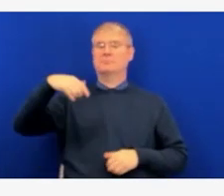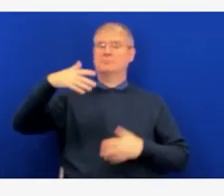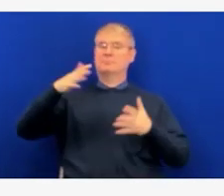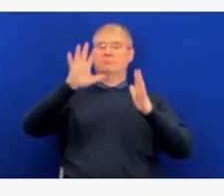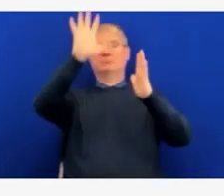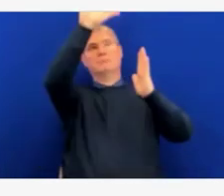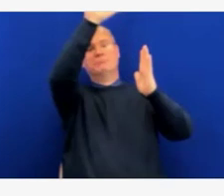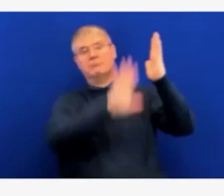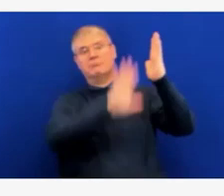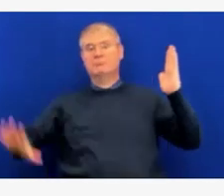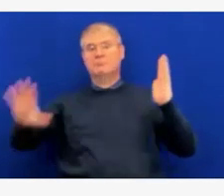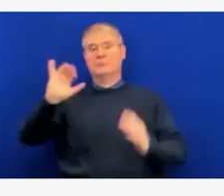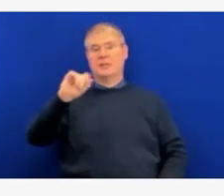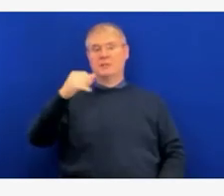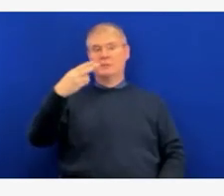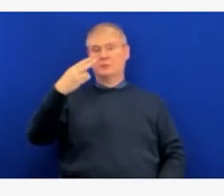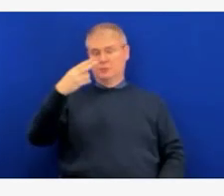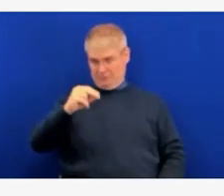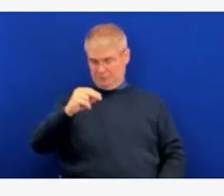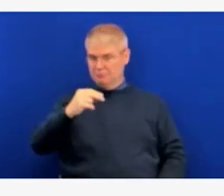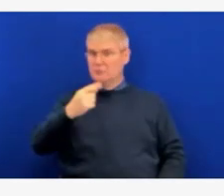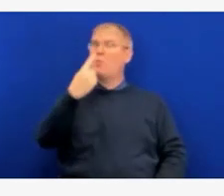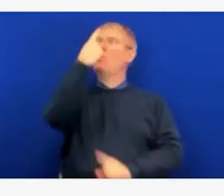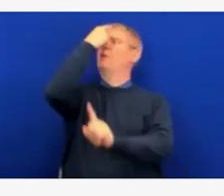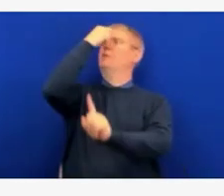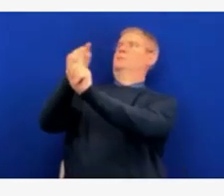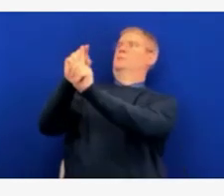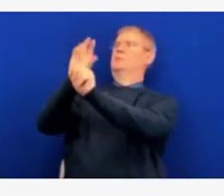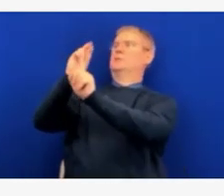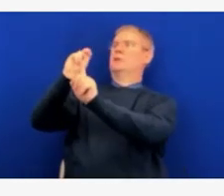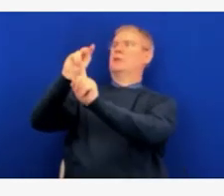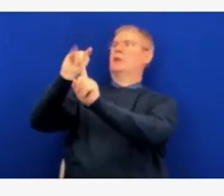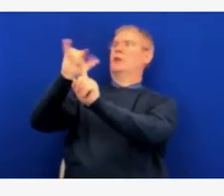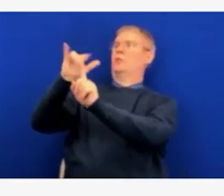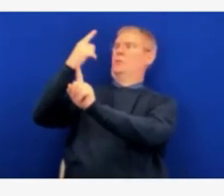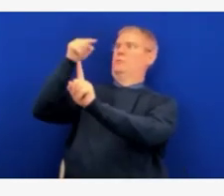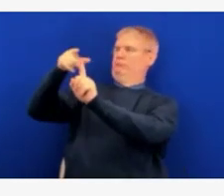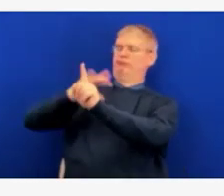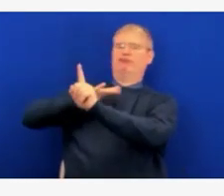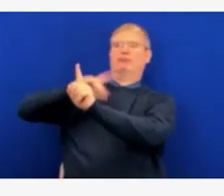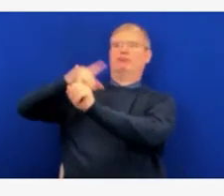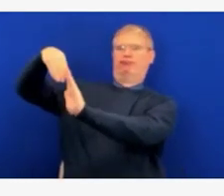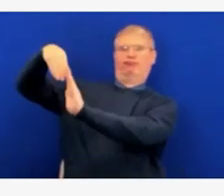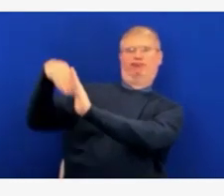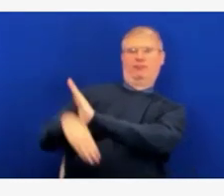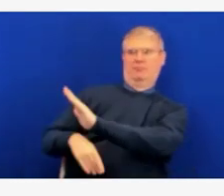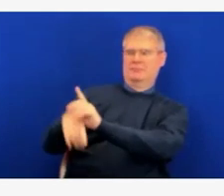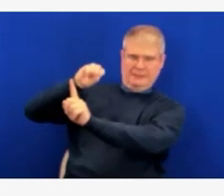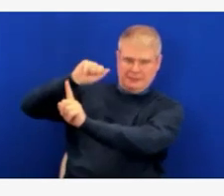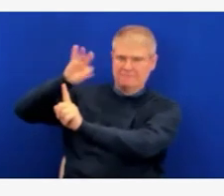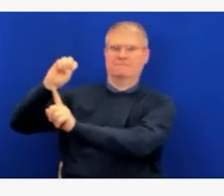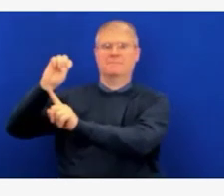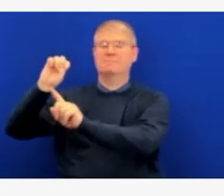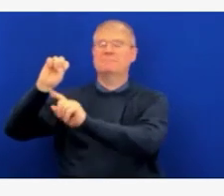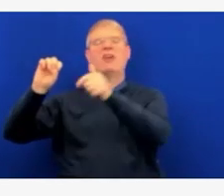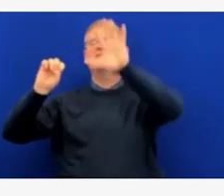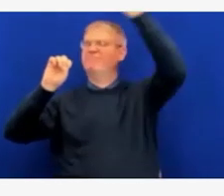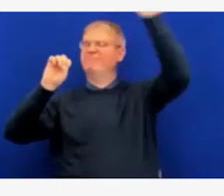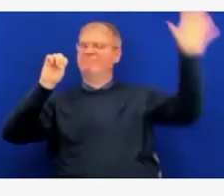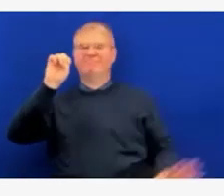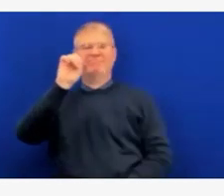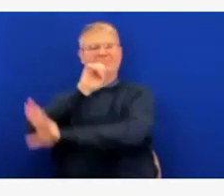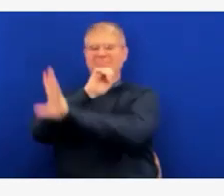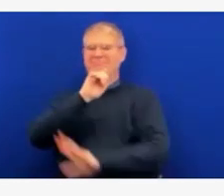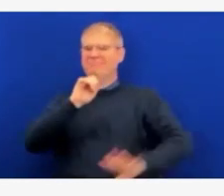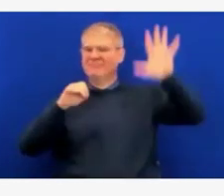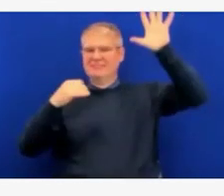Regarding vaccinations, they are safe, and we know that they work. People who are vaccinated are nearly five times less likely to be hospitalized for COVID if